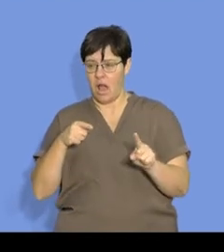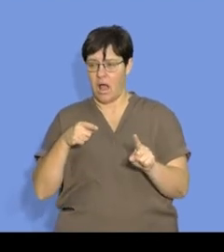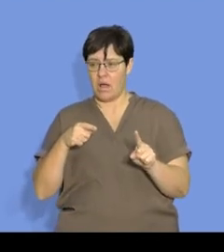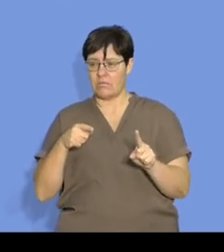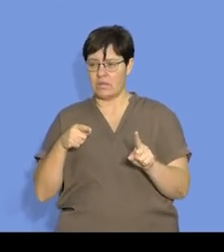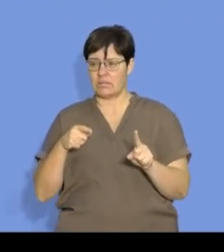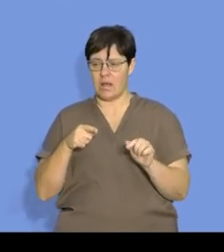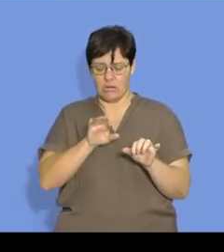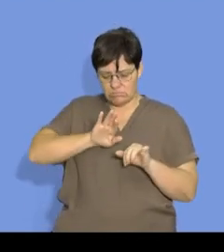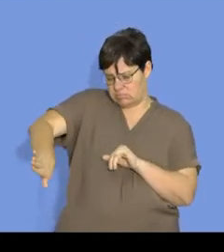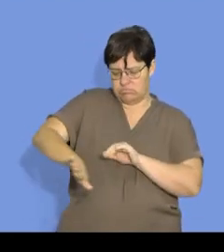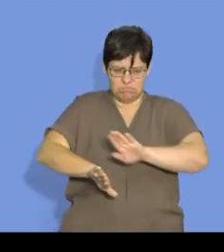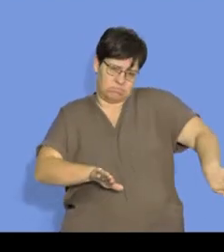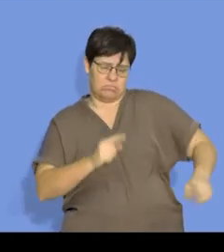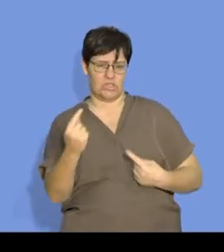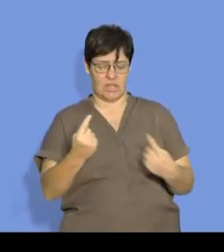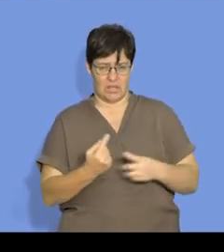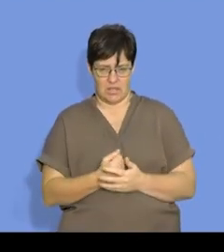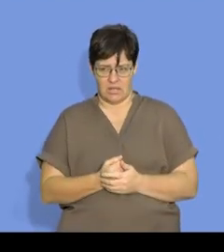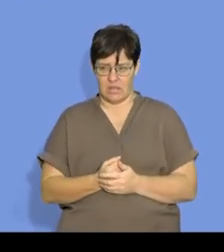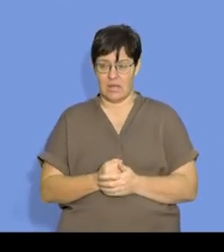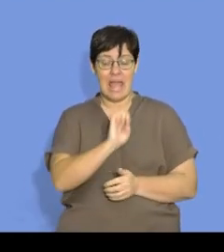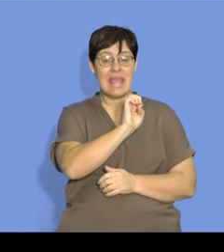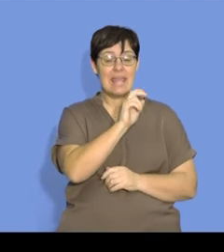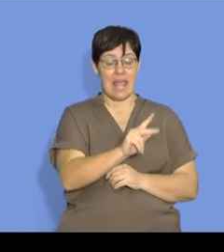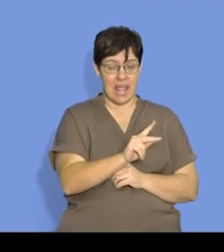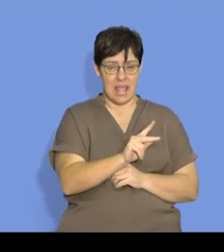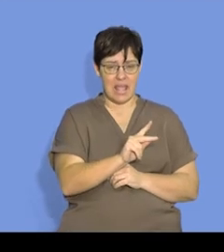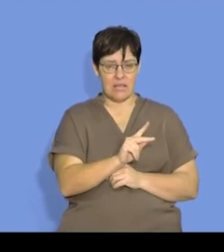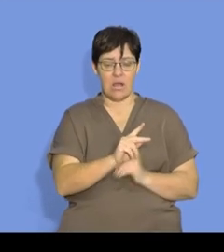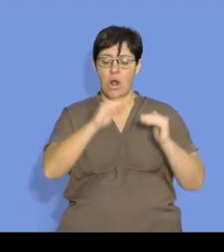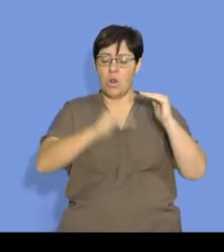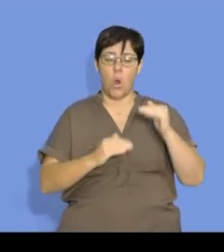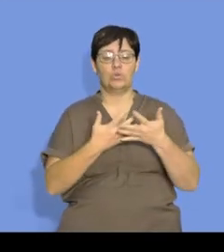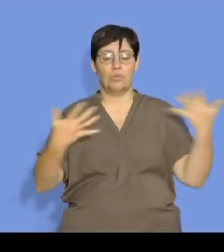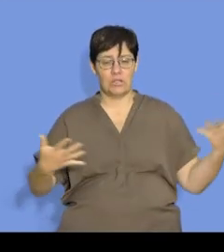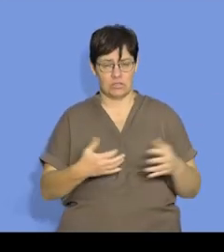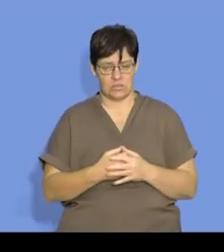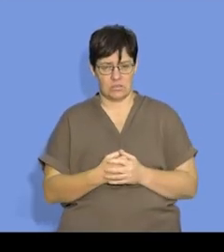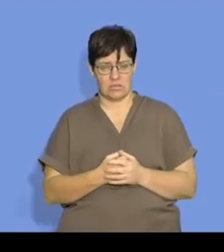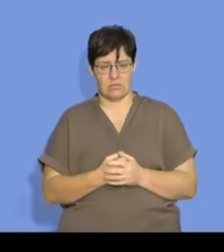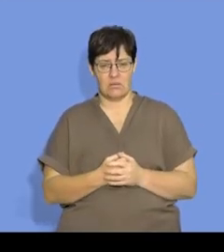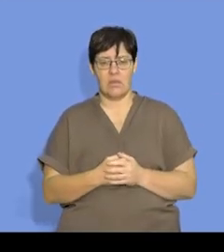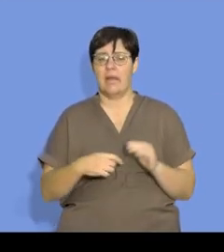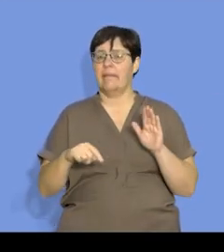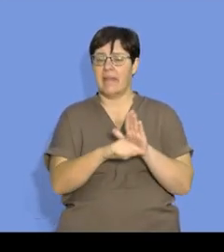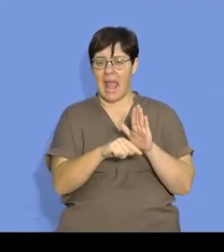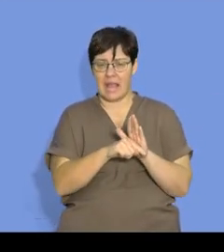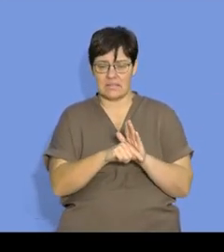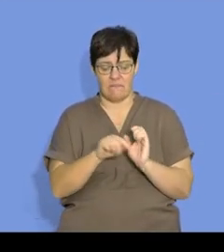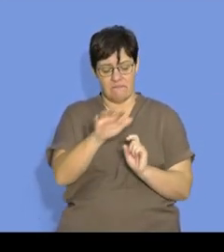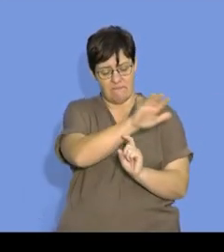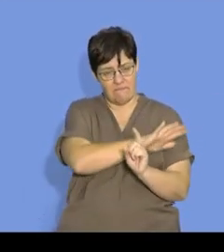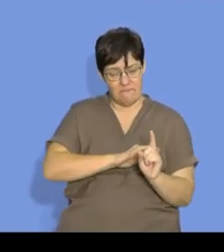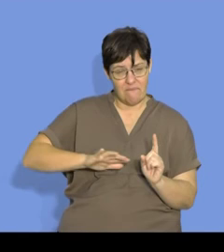nucleus, will start to repel each other. If that kinetic energy is too low, the electron clouds